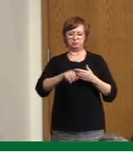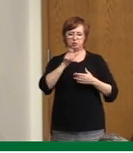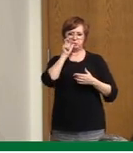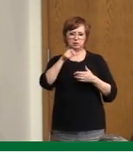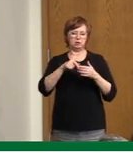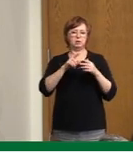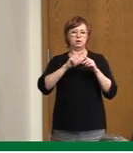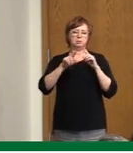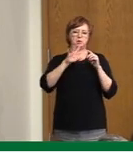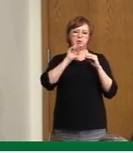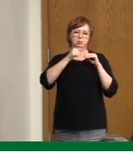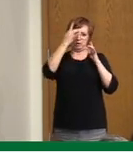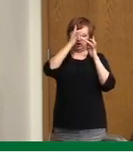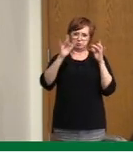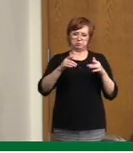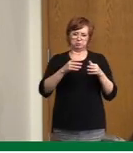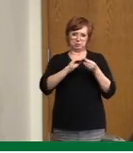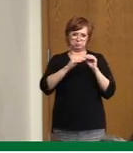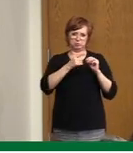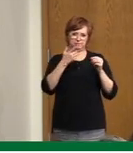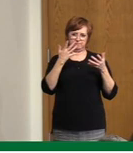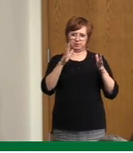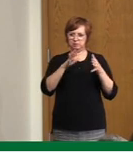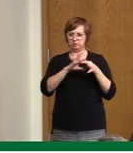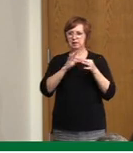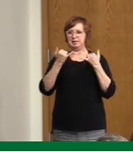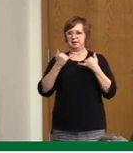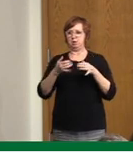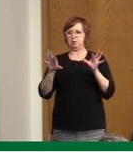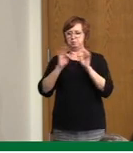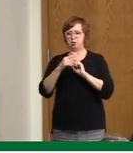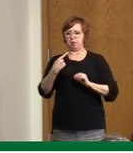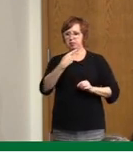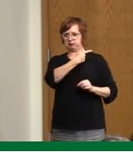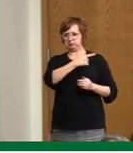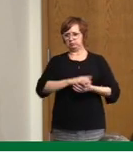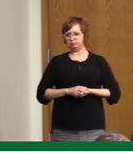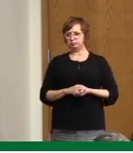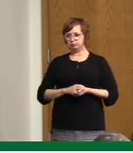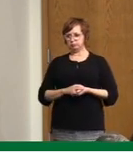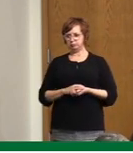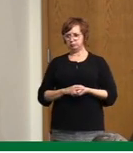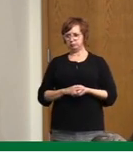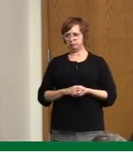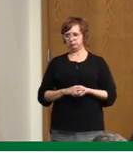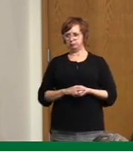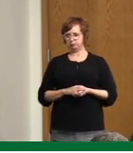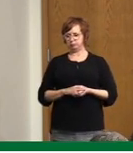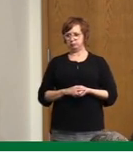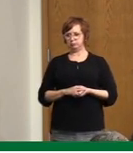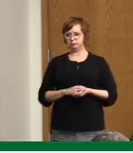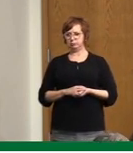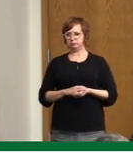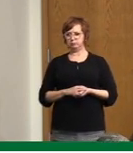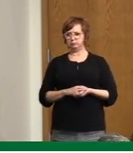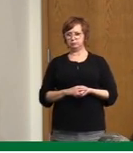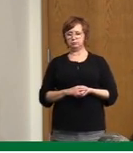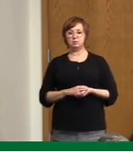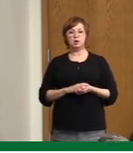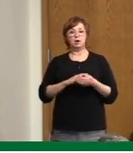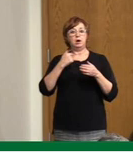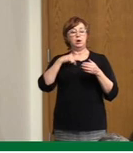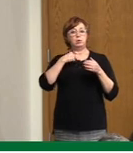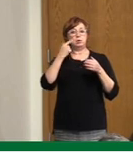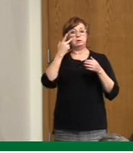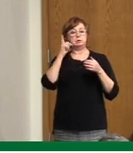a bit of time on this slide because what this really shows is that we have seen outbreaks.